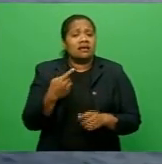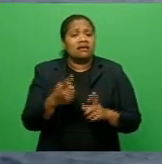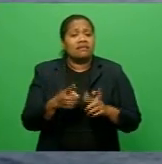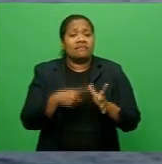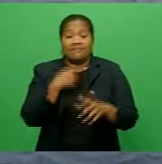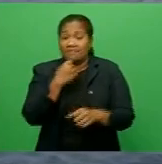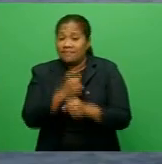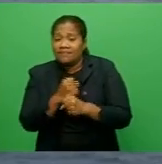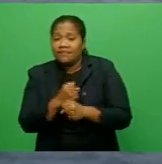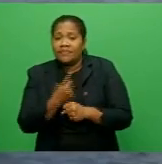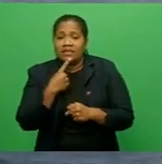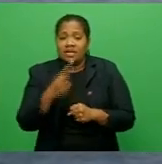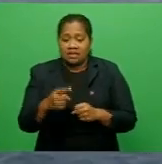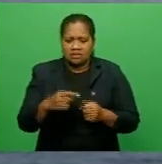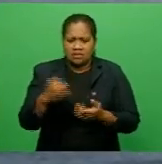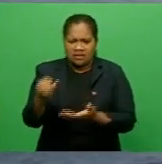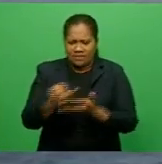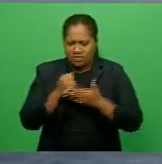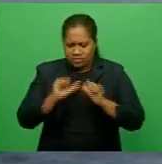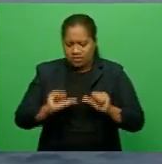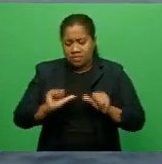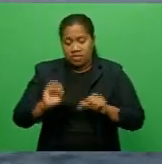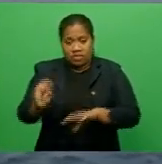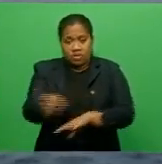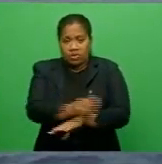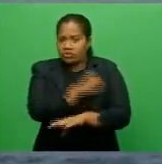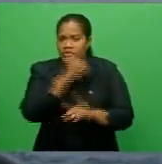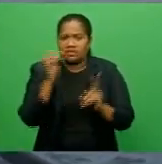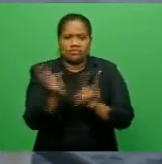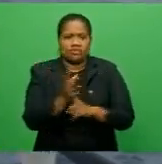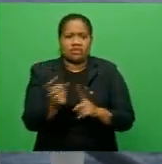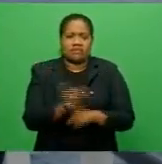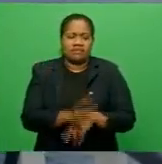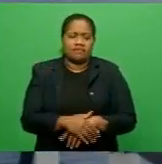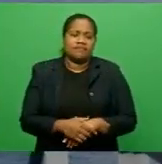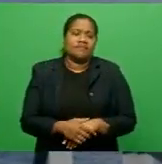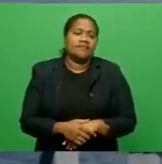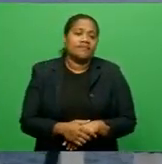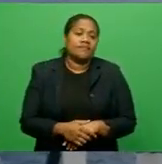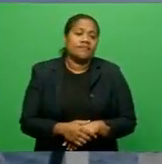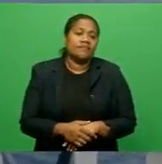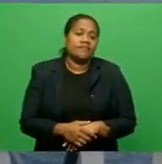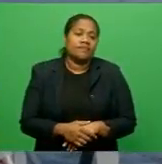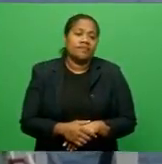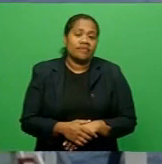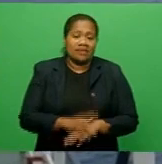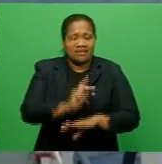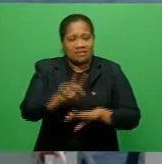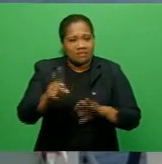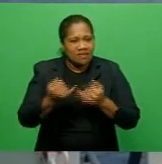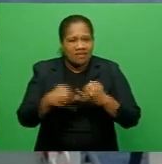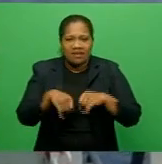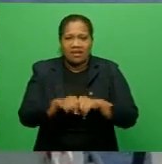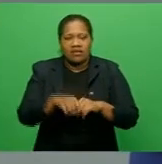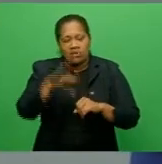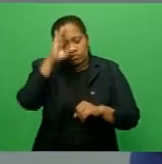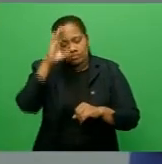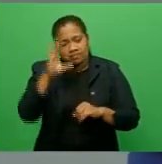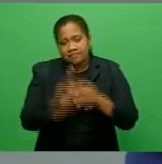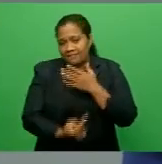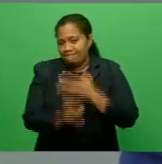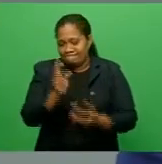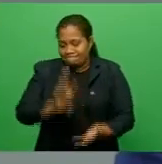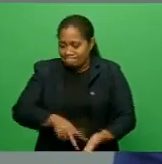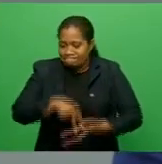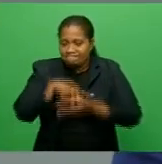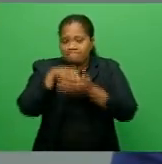investing in the protection of our ocean is critical. The World Bank reports that Pacific Island countries stand to gain the U.S.